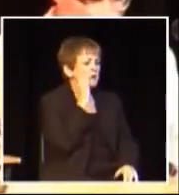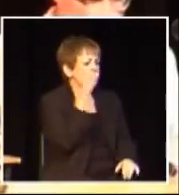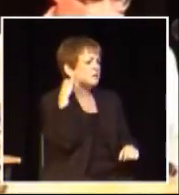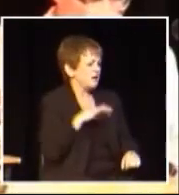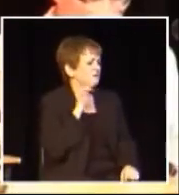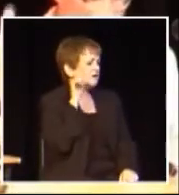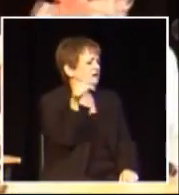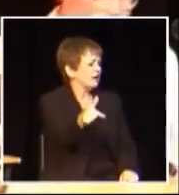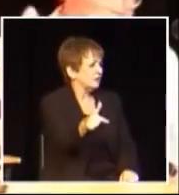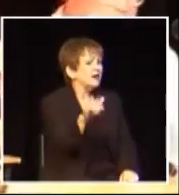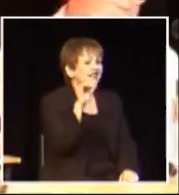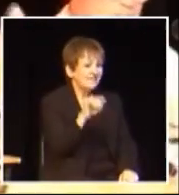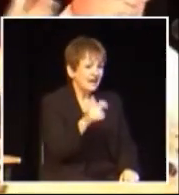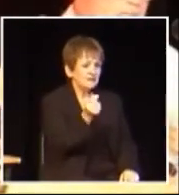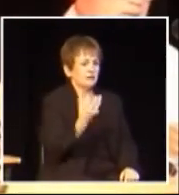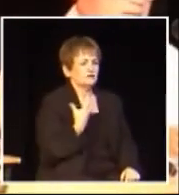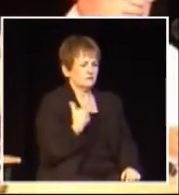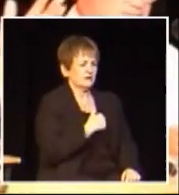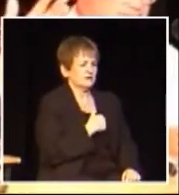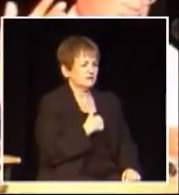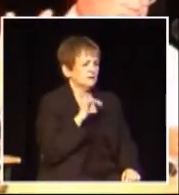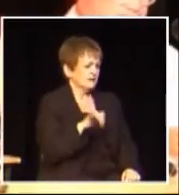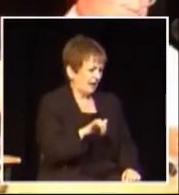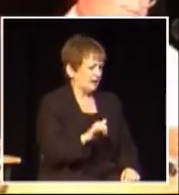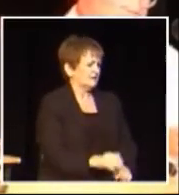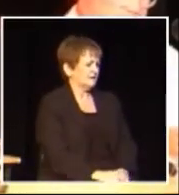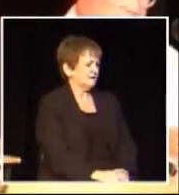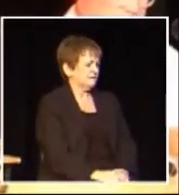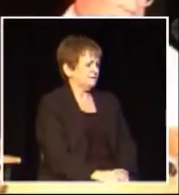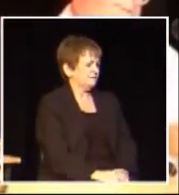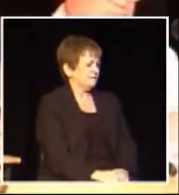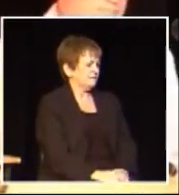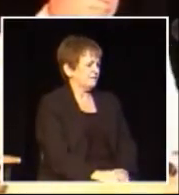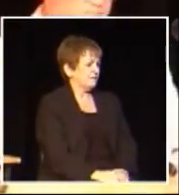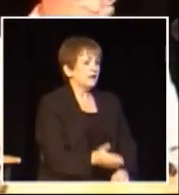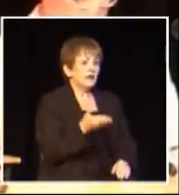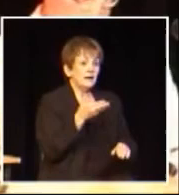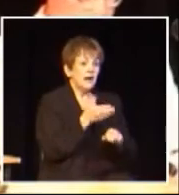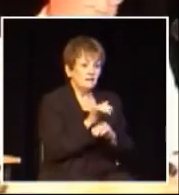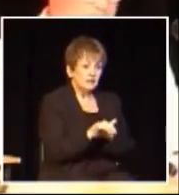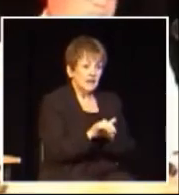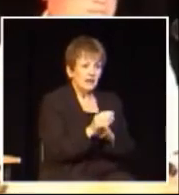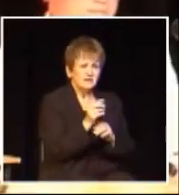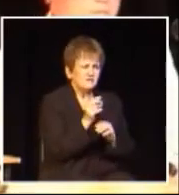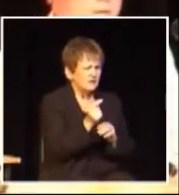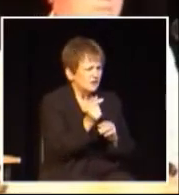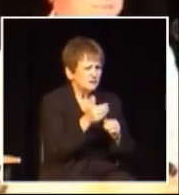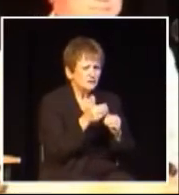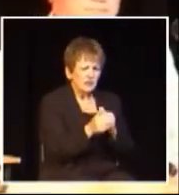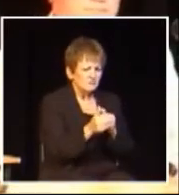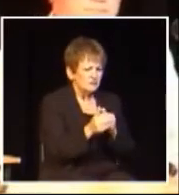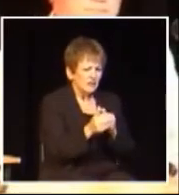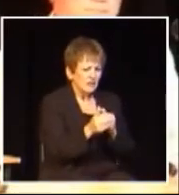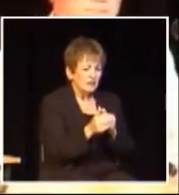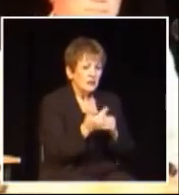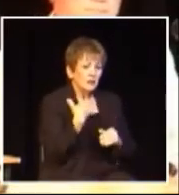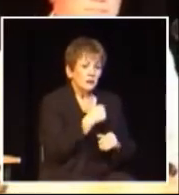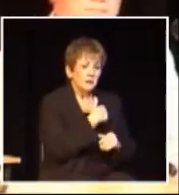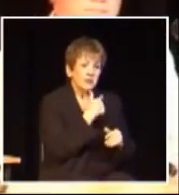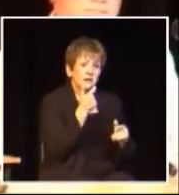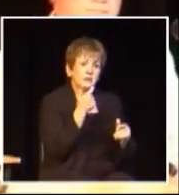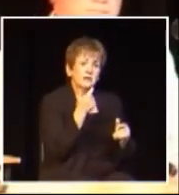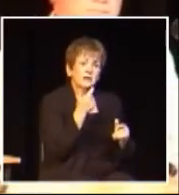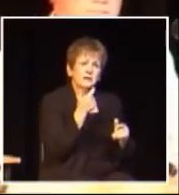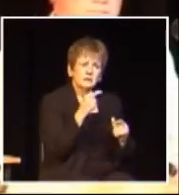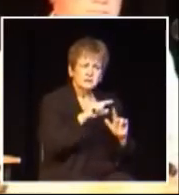year because they would get the benefit in the end. That was the story. And it was shortly after that right